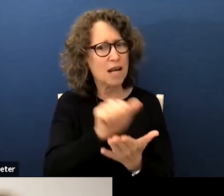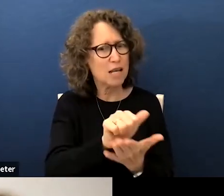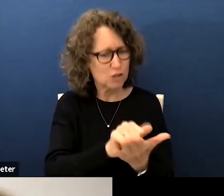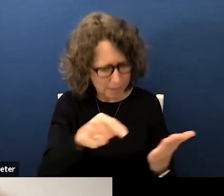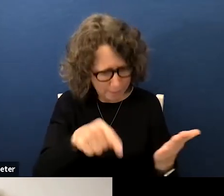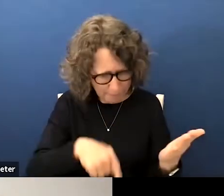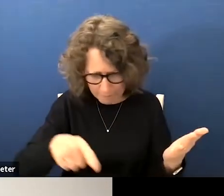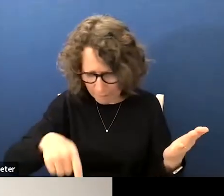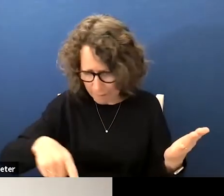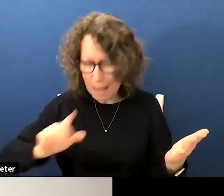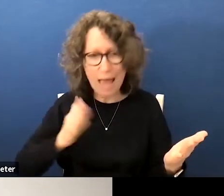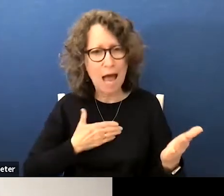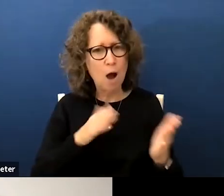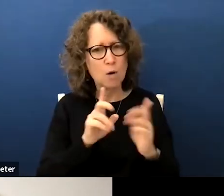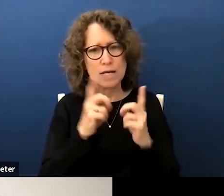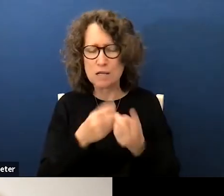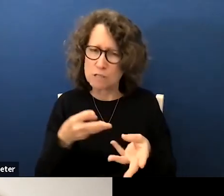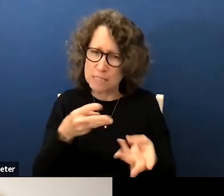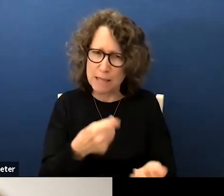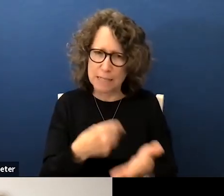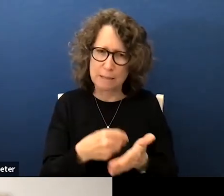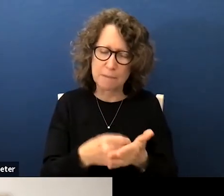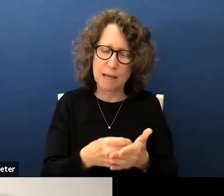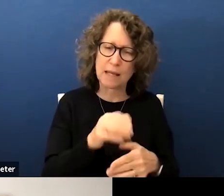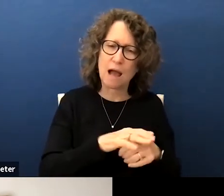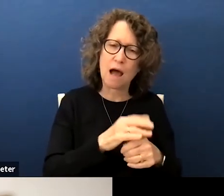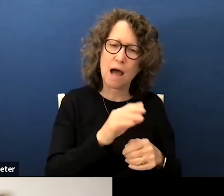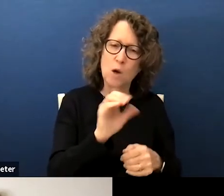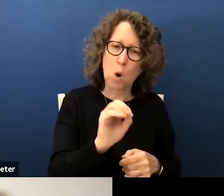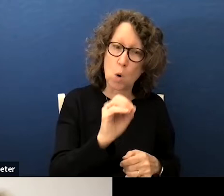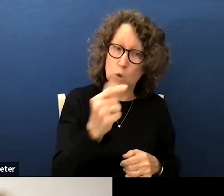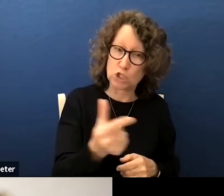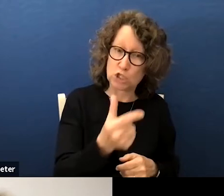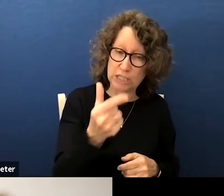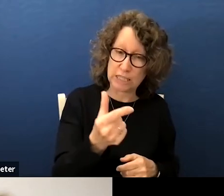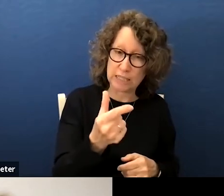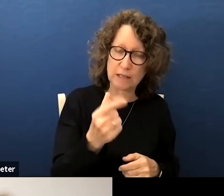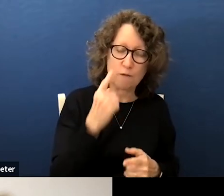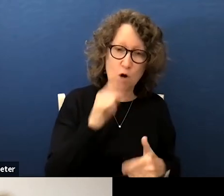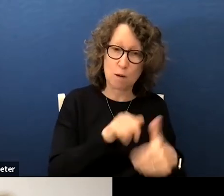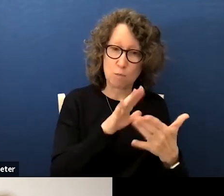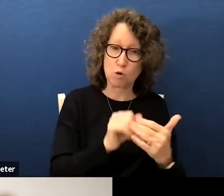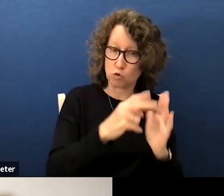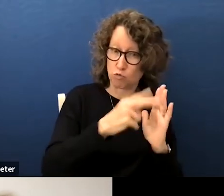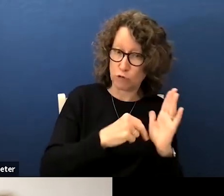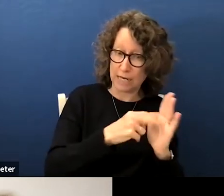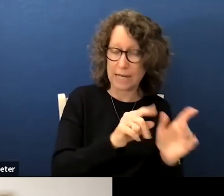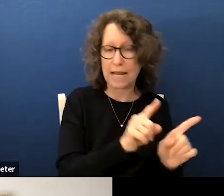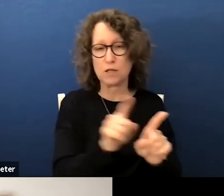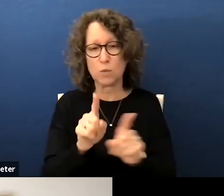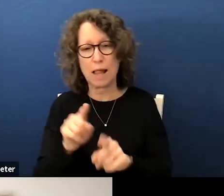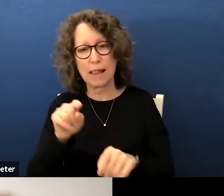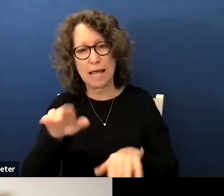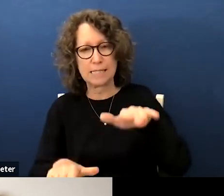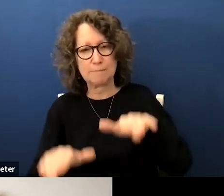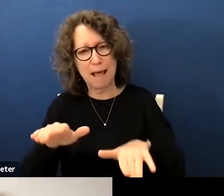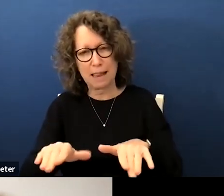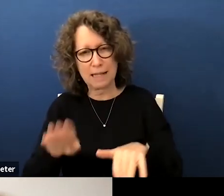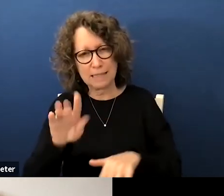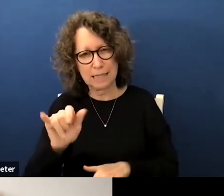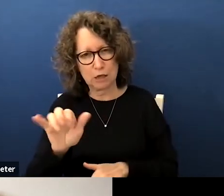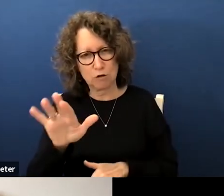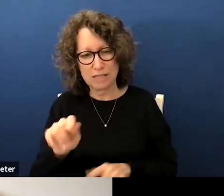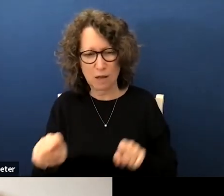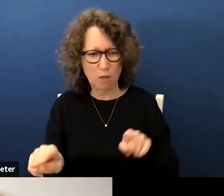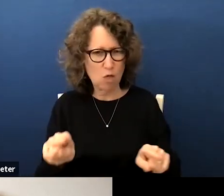that our district is spending money both on og for an approach to reading as well as balanced literacy and